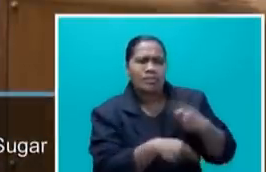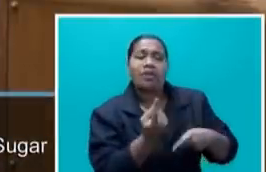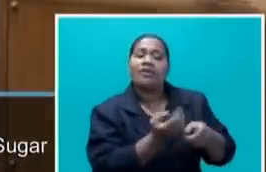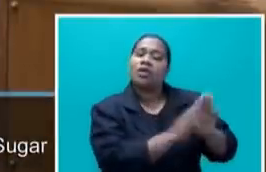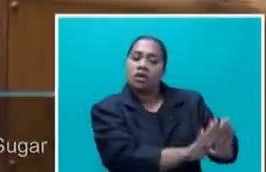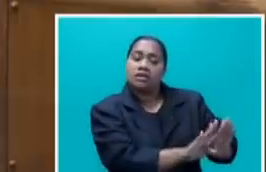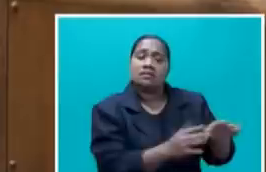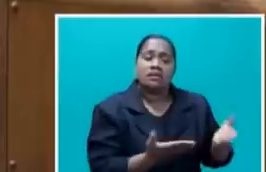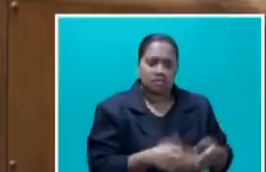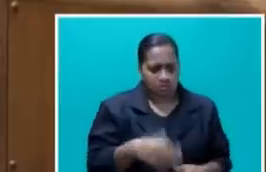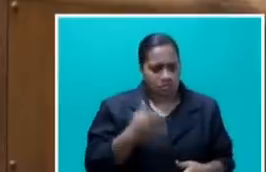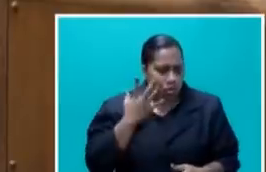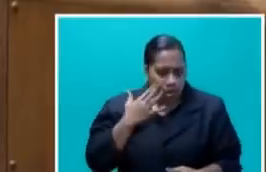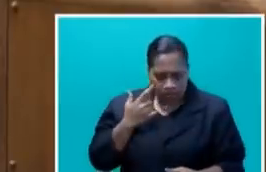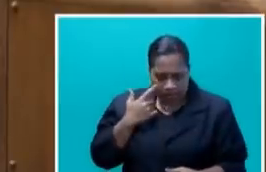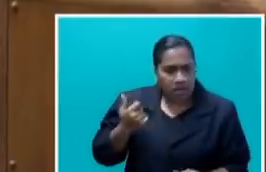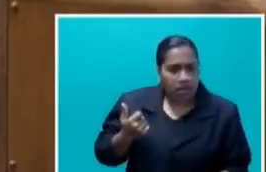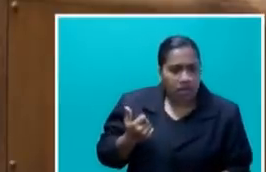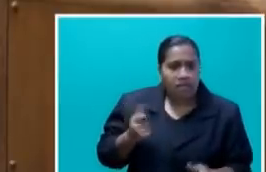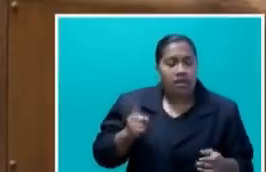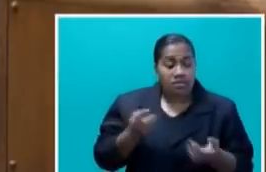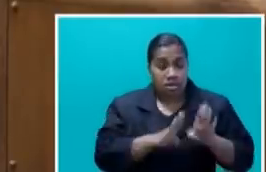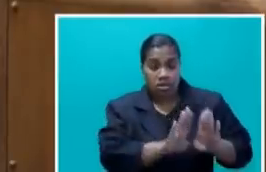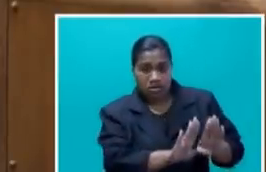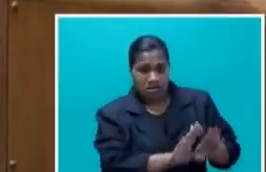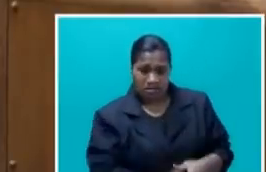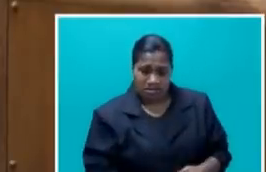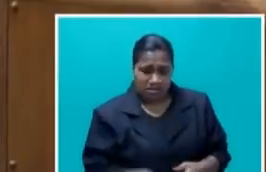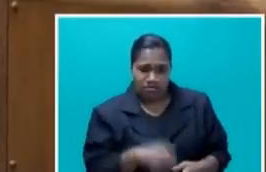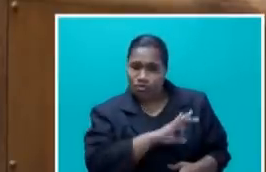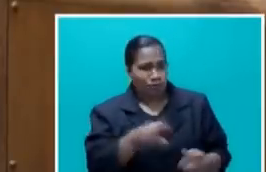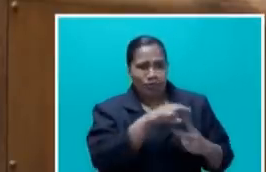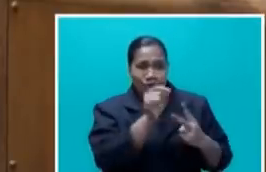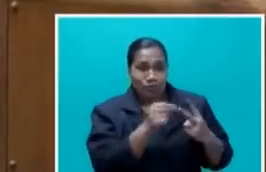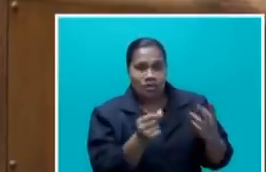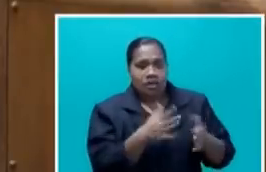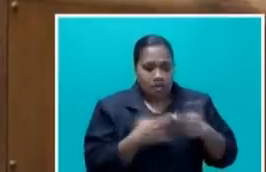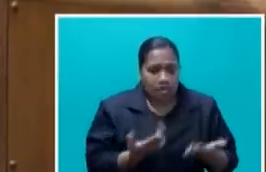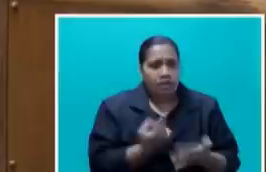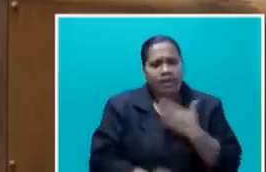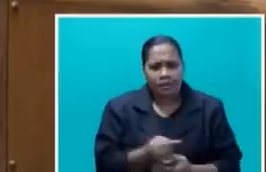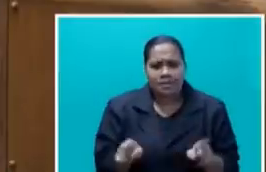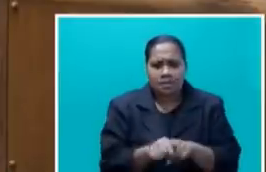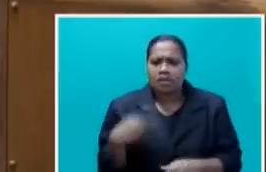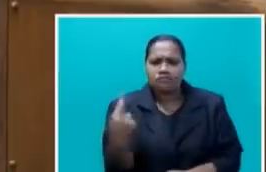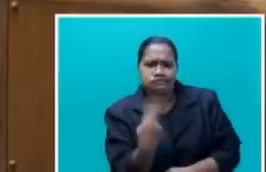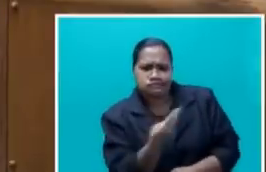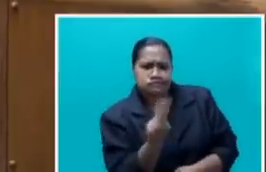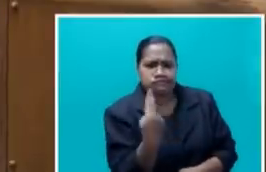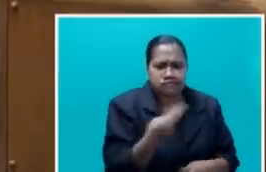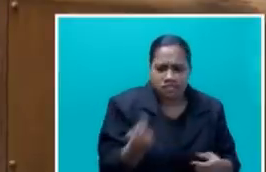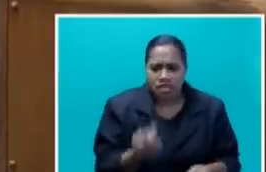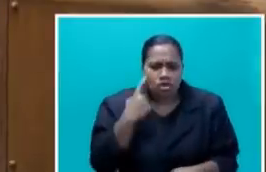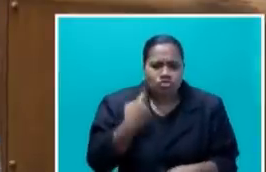When he's found out that the lockdown is not an option, he's now running around like a cornered red, trying to find a